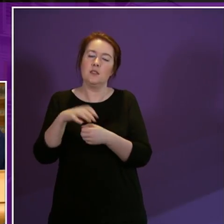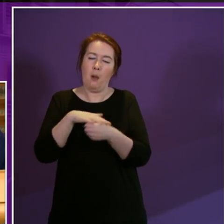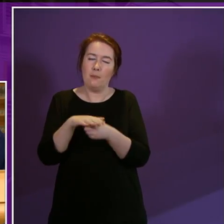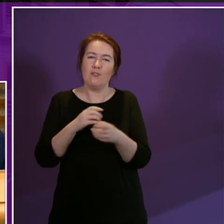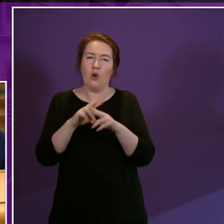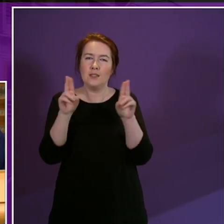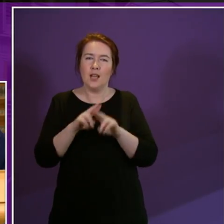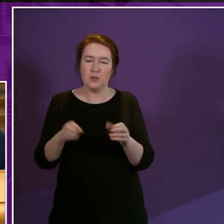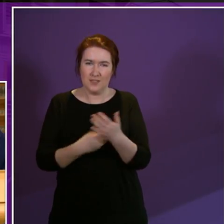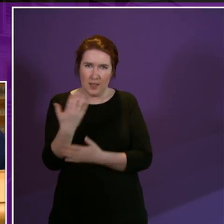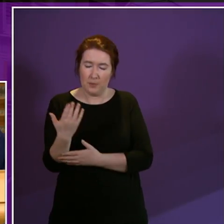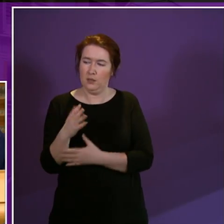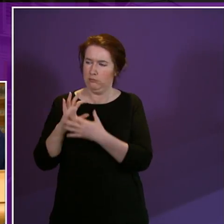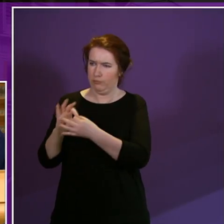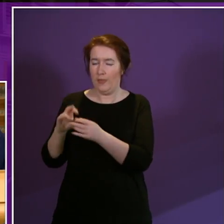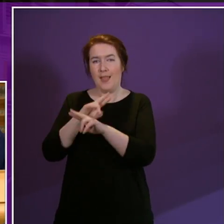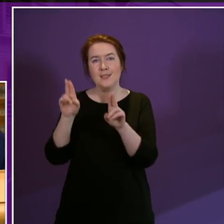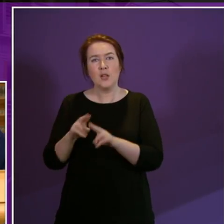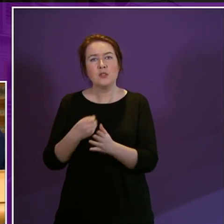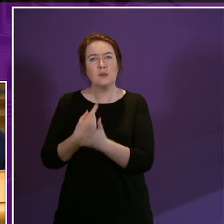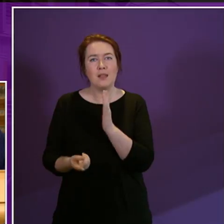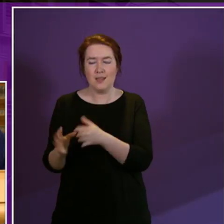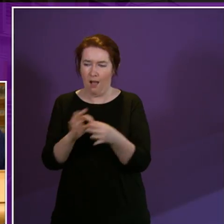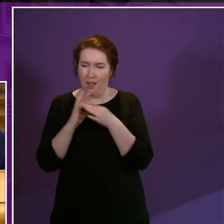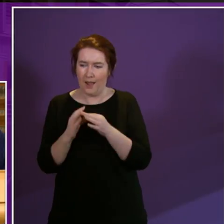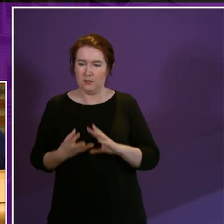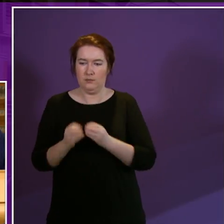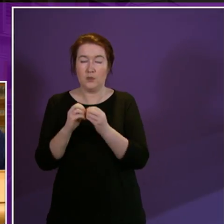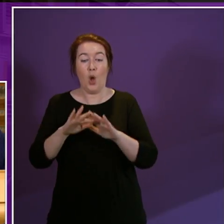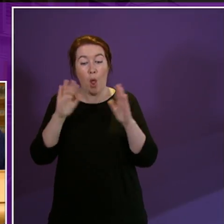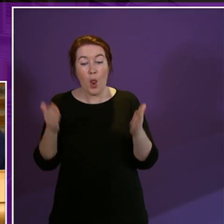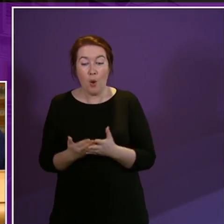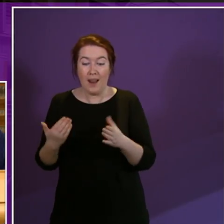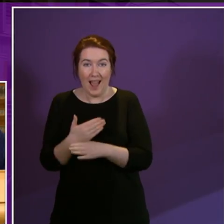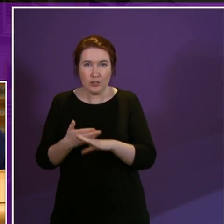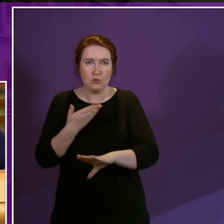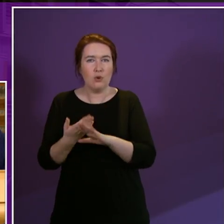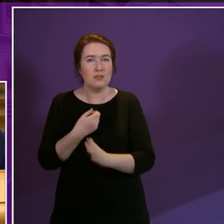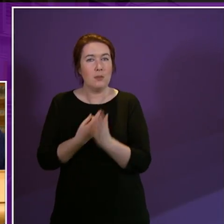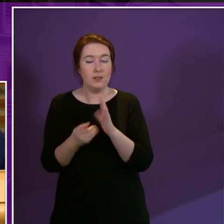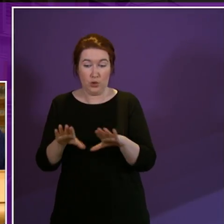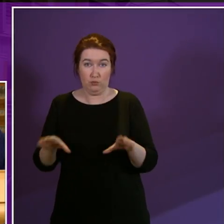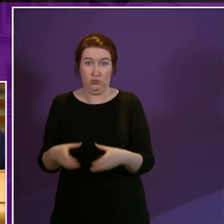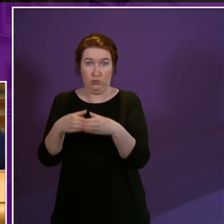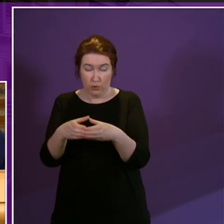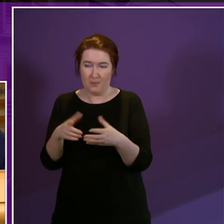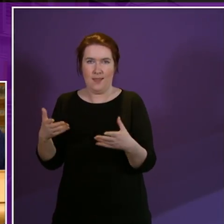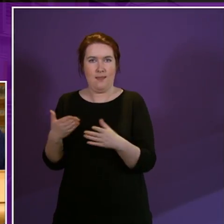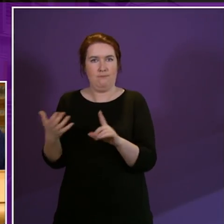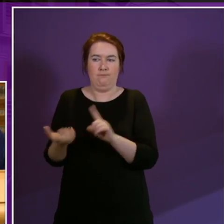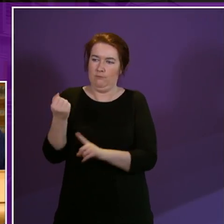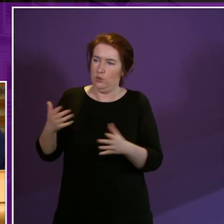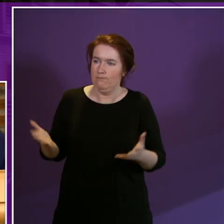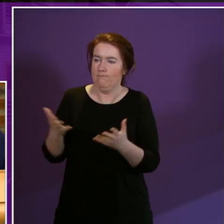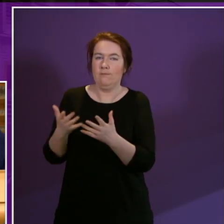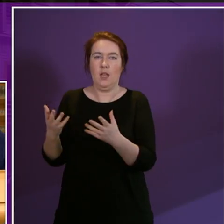collaborated with International Disability Alliance to create the Global Action on Disability Group, with the aim of stimulating further action on